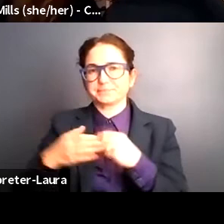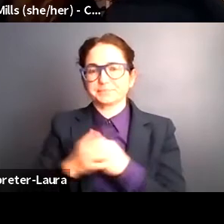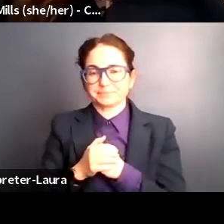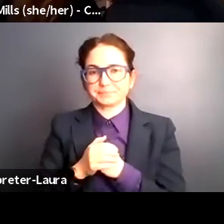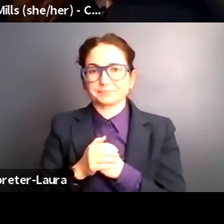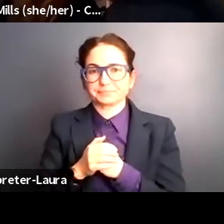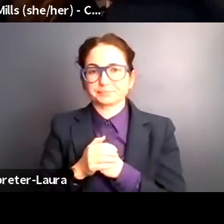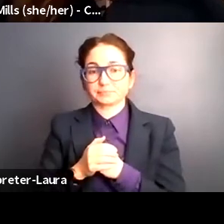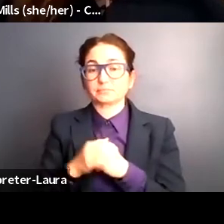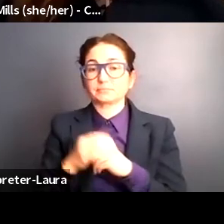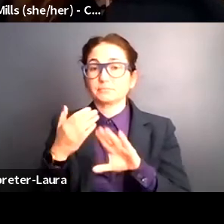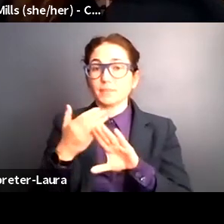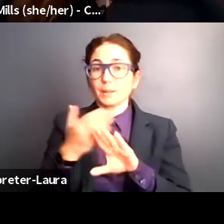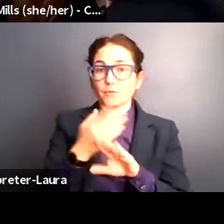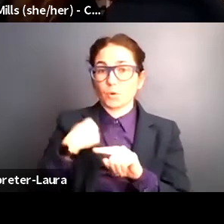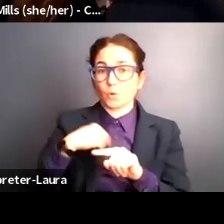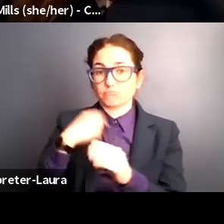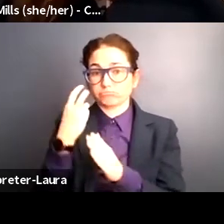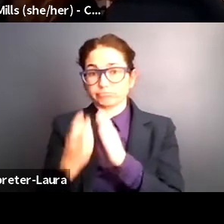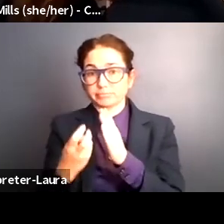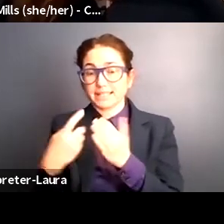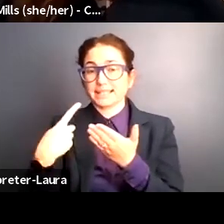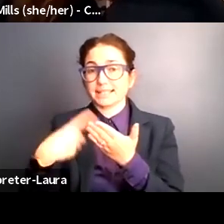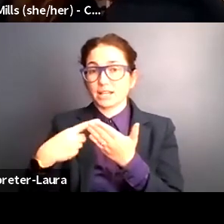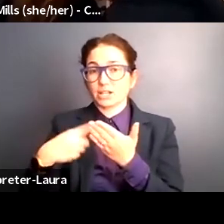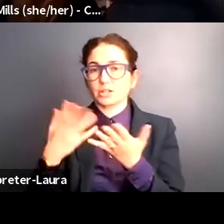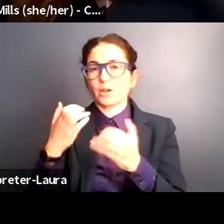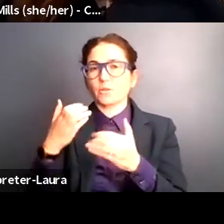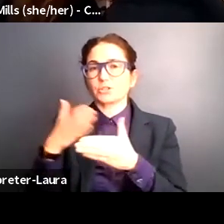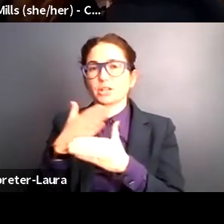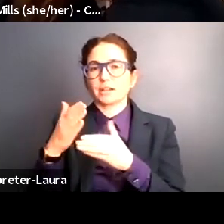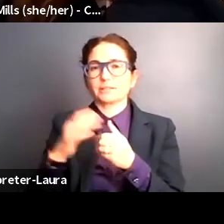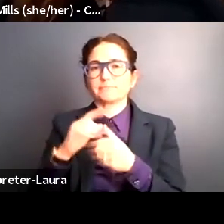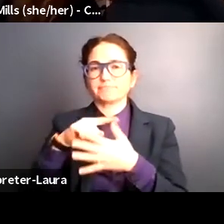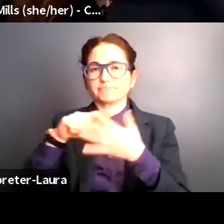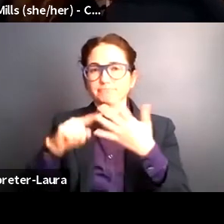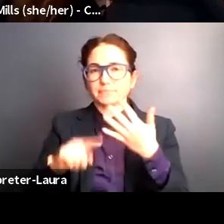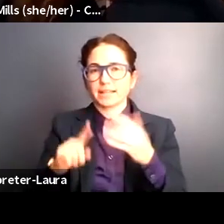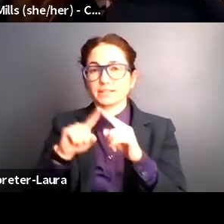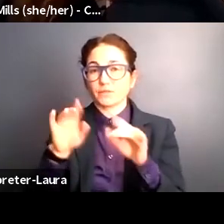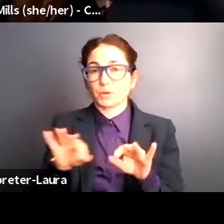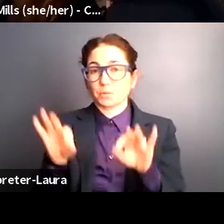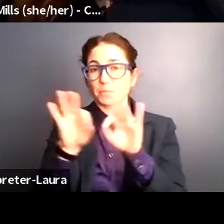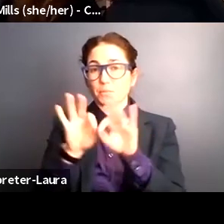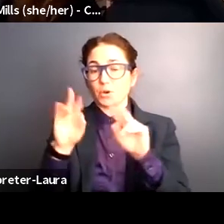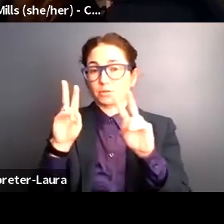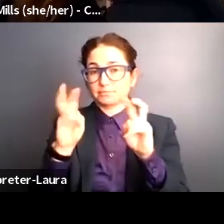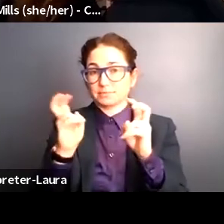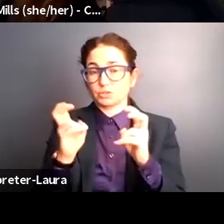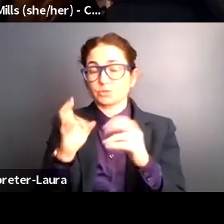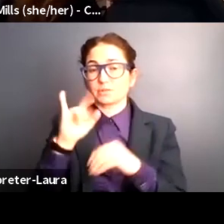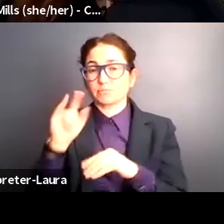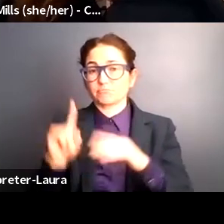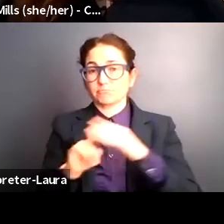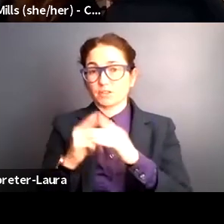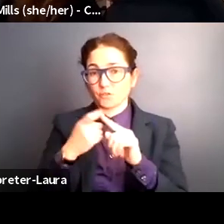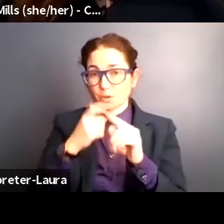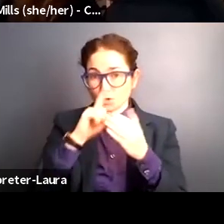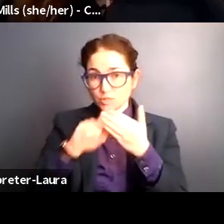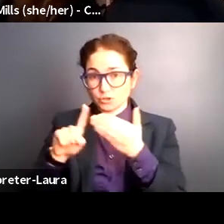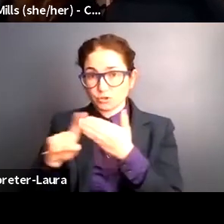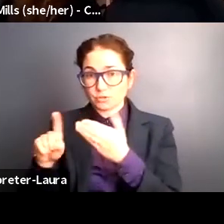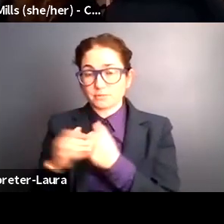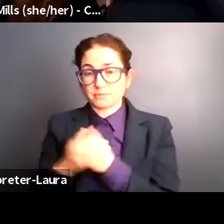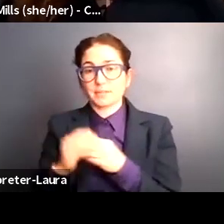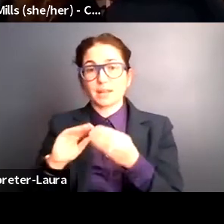Before we get into the discussion, I want to share with you the five key issue areas that came out of our research. Number one,